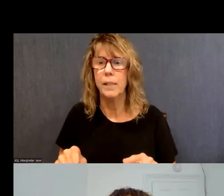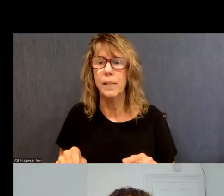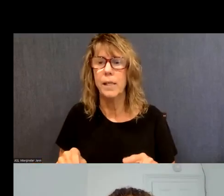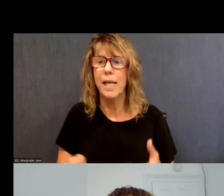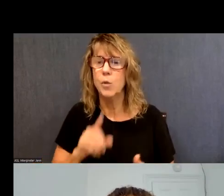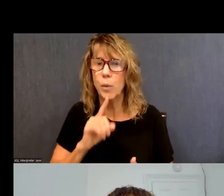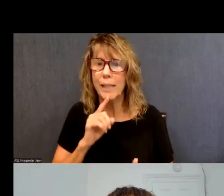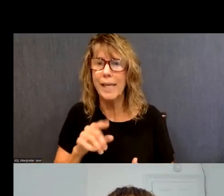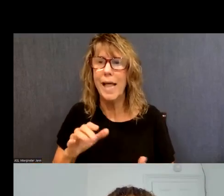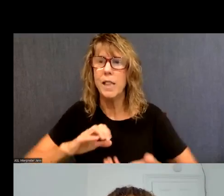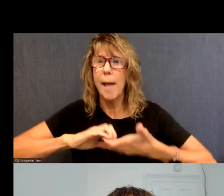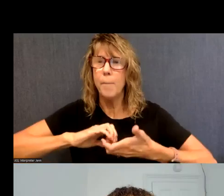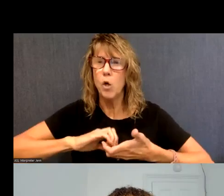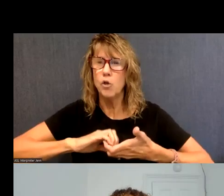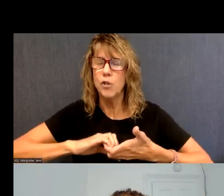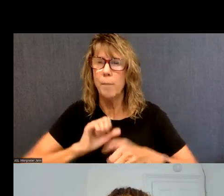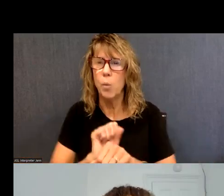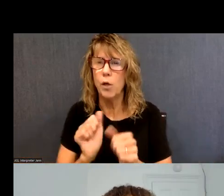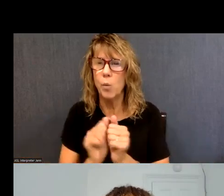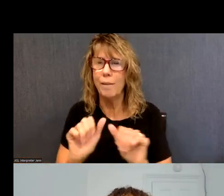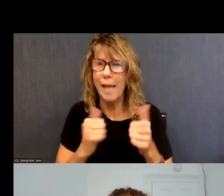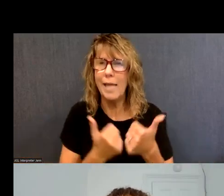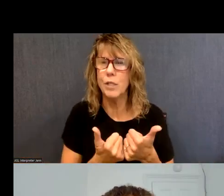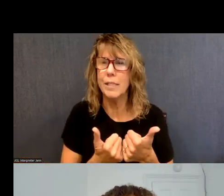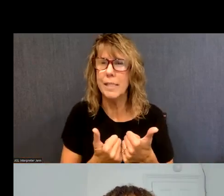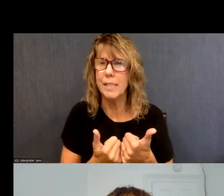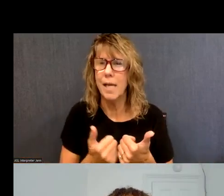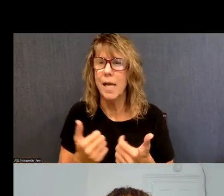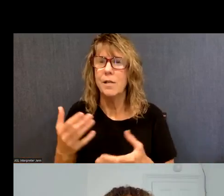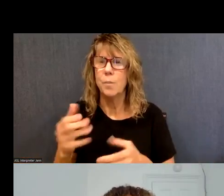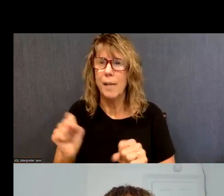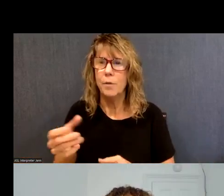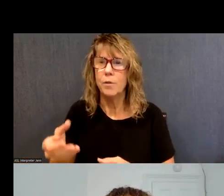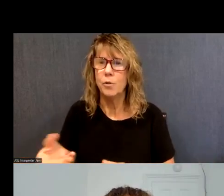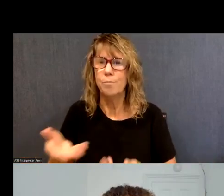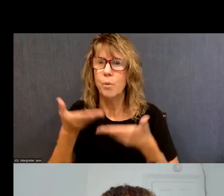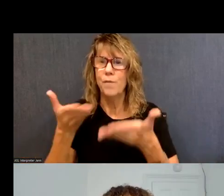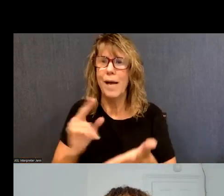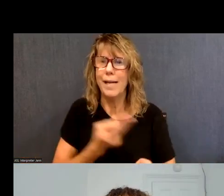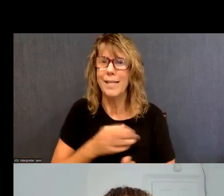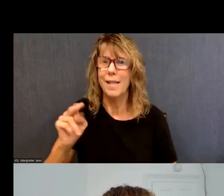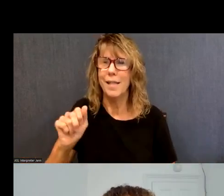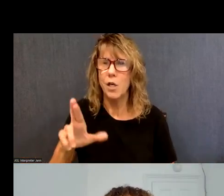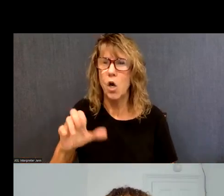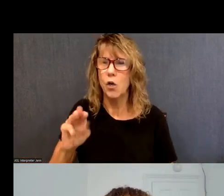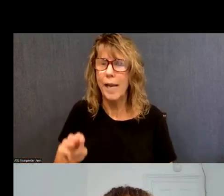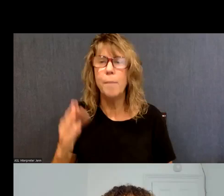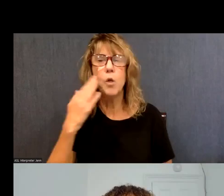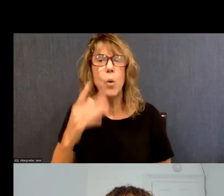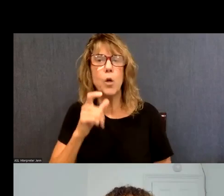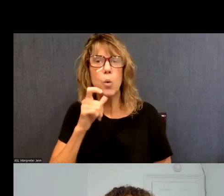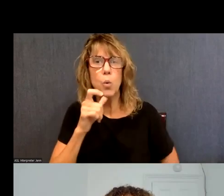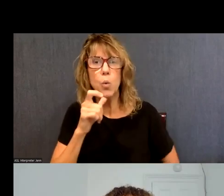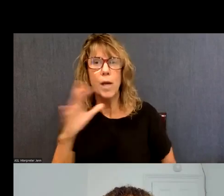but it's really those partnerships, you know, working with agencies to get us the Narcan and, you know, and things like that, like knowing who to connect people to.